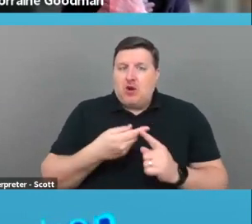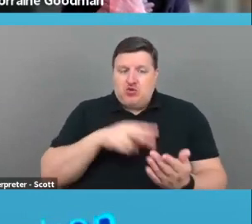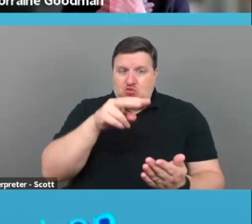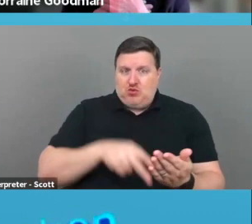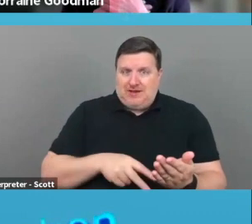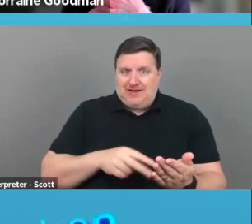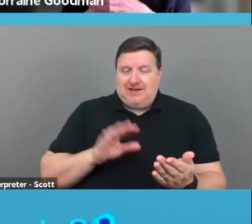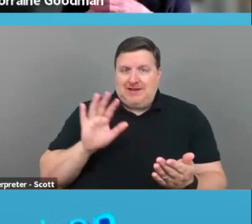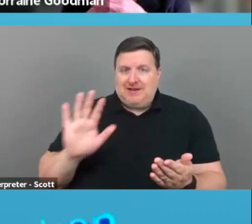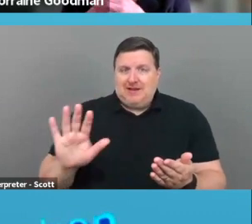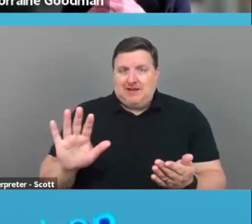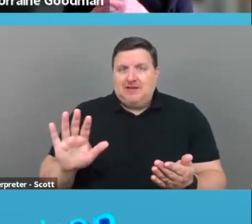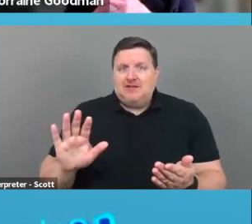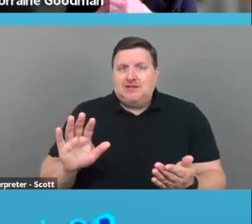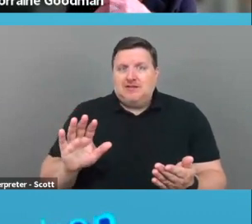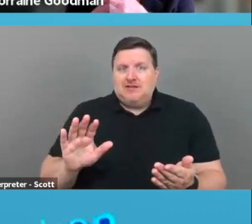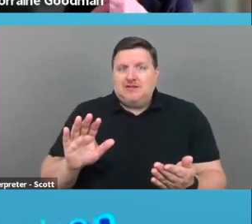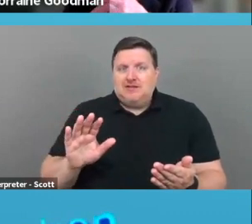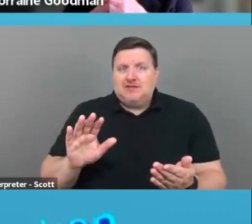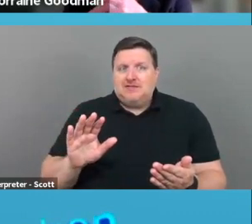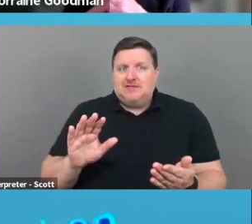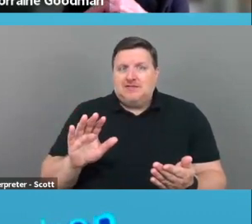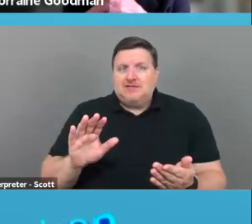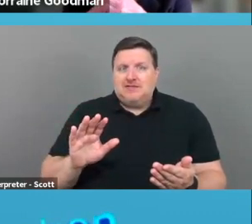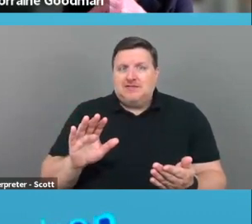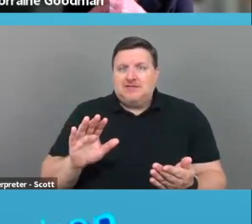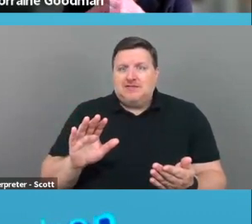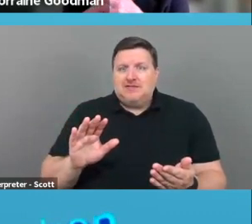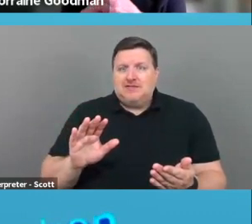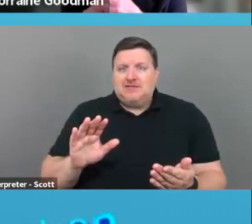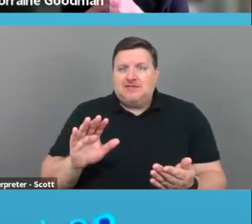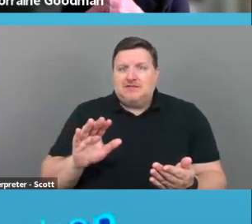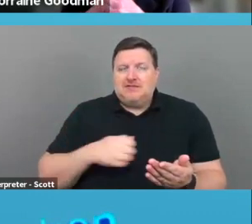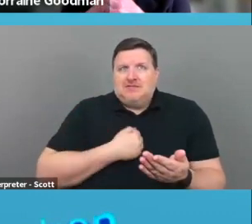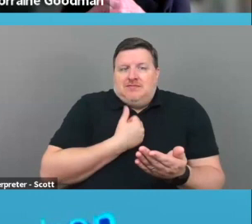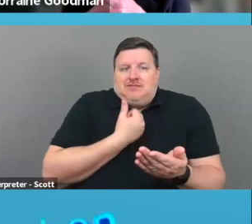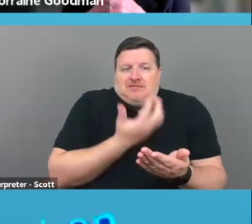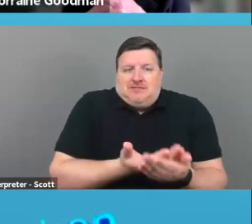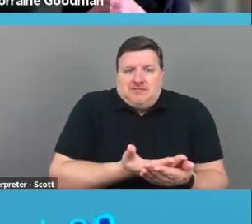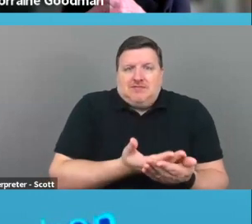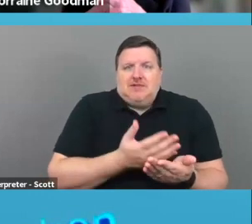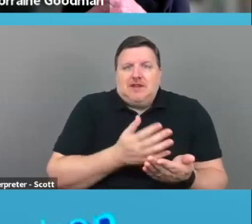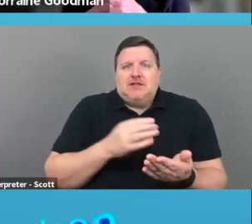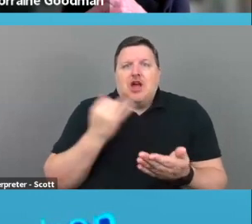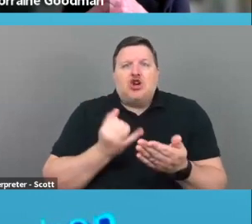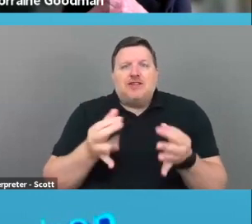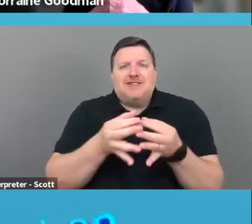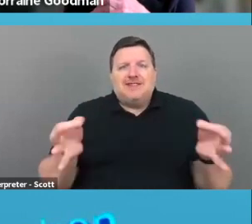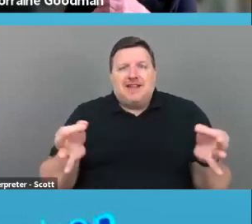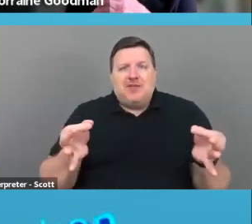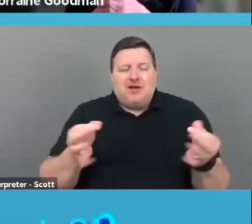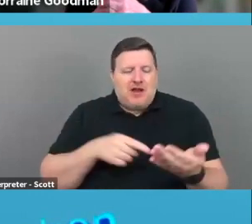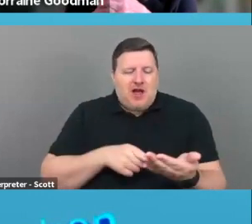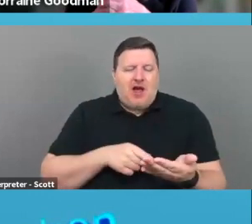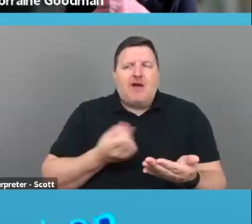his, uh, his, his, his, uh, artistic statements, you get